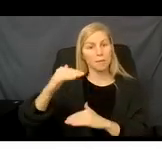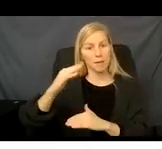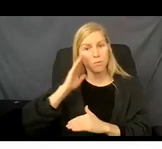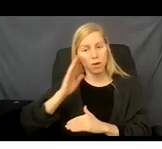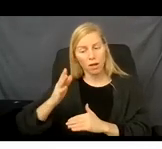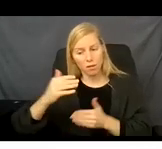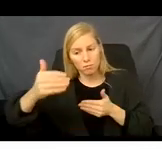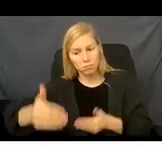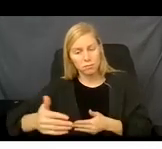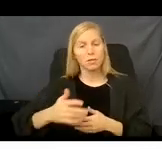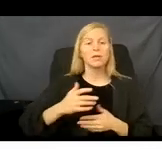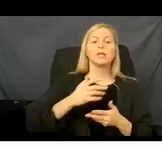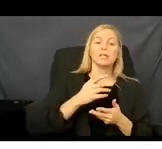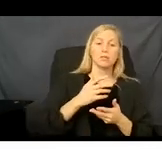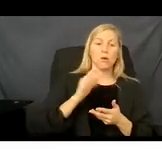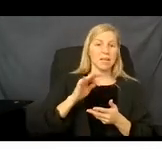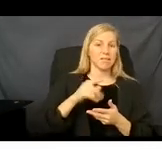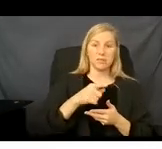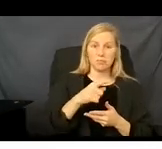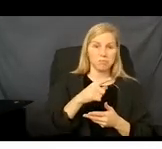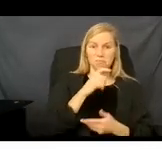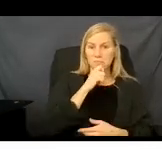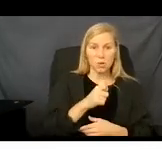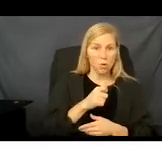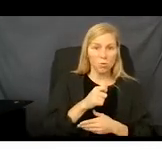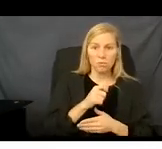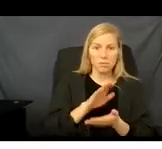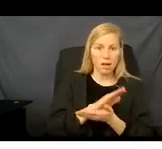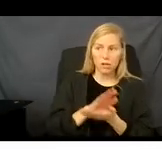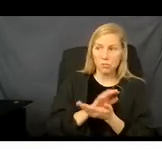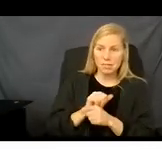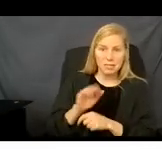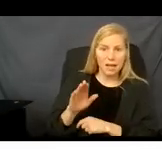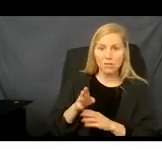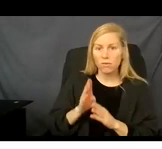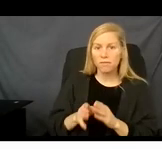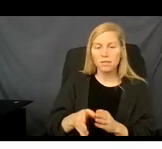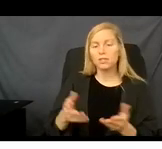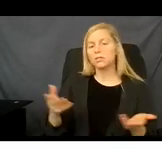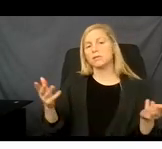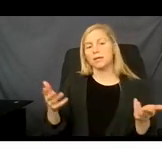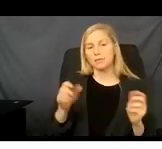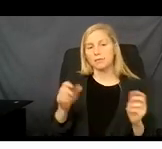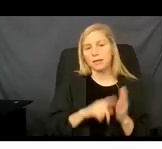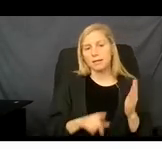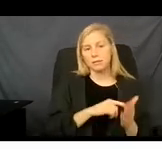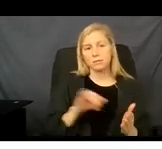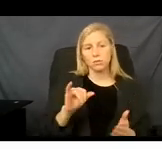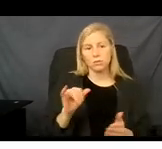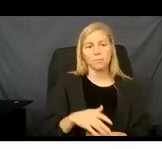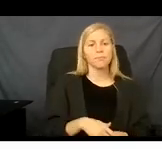that might also terminate your coverage. But, at this time, due to COVID-19,